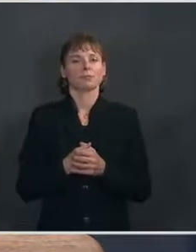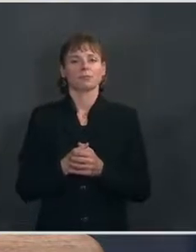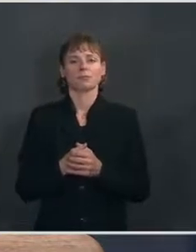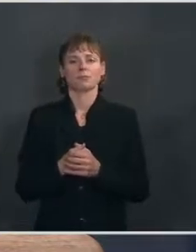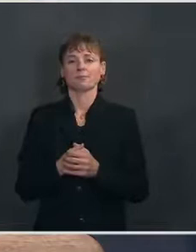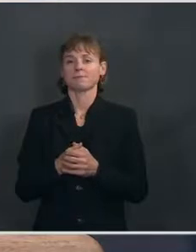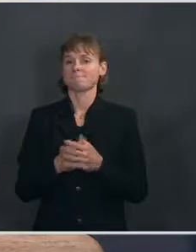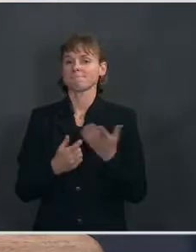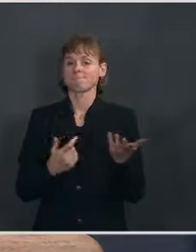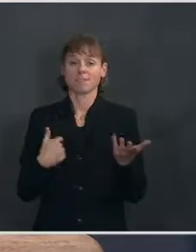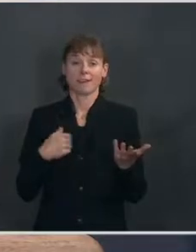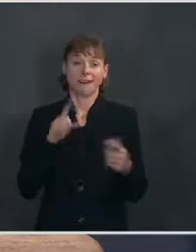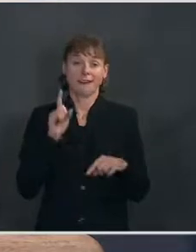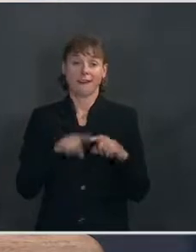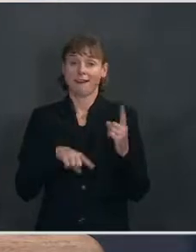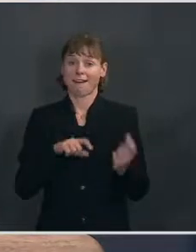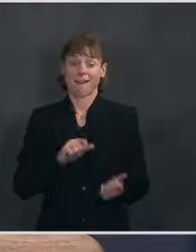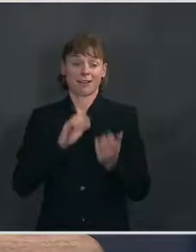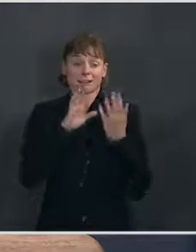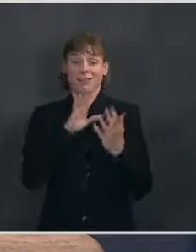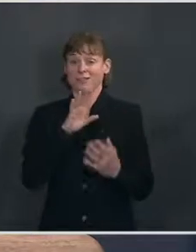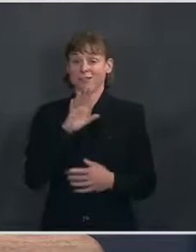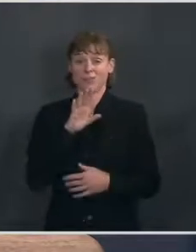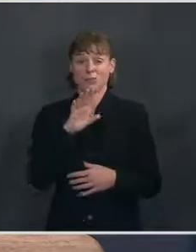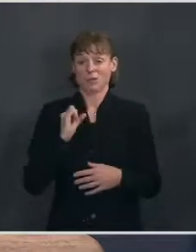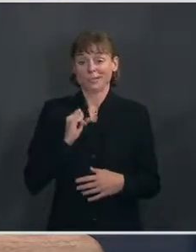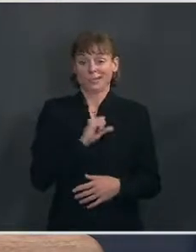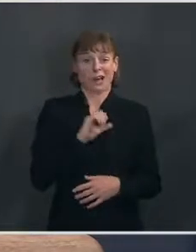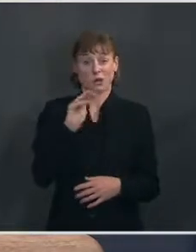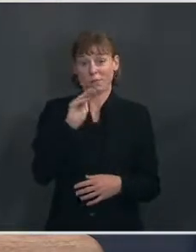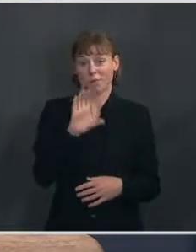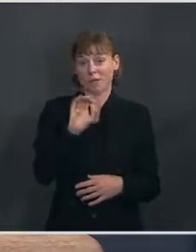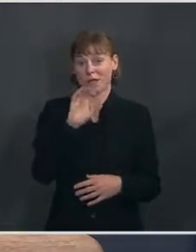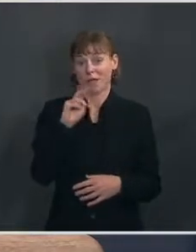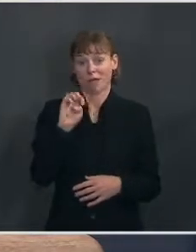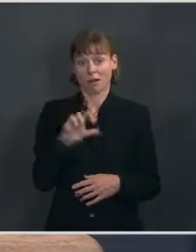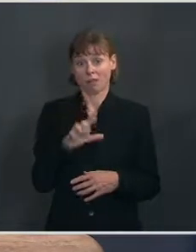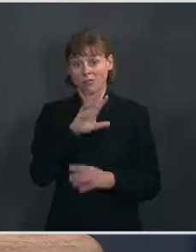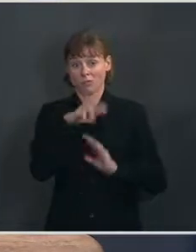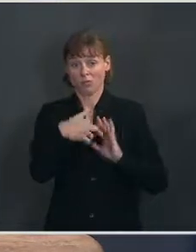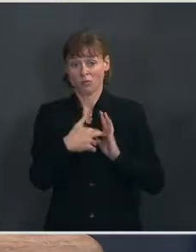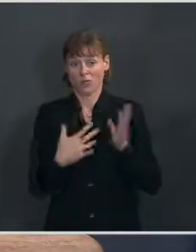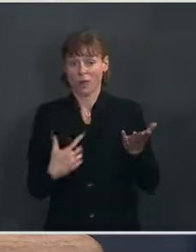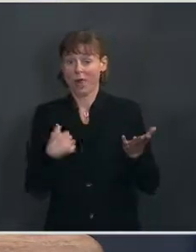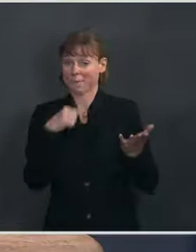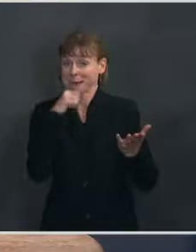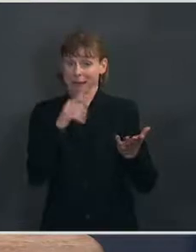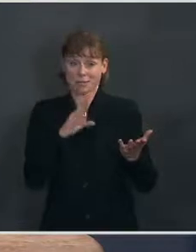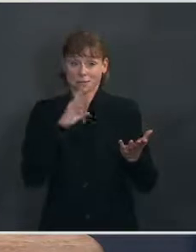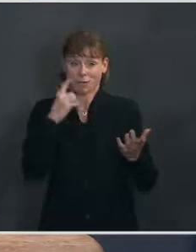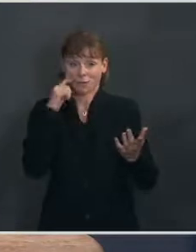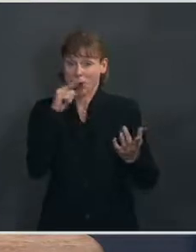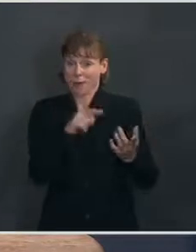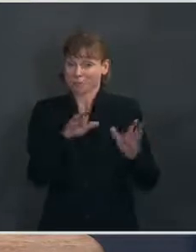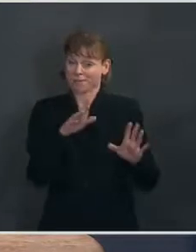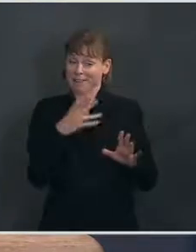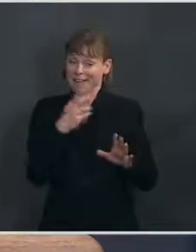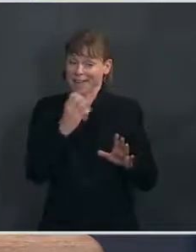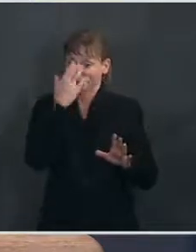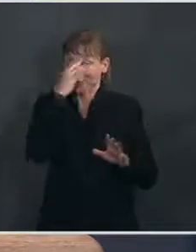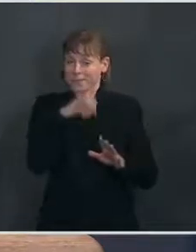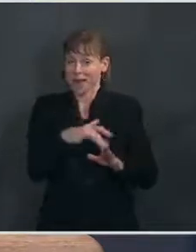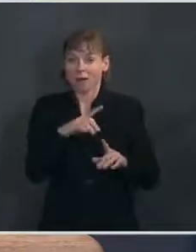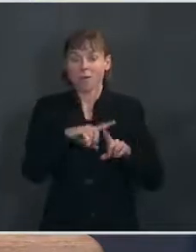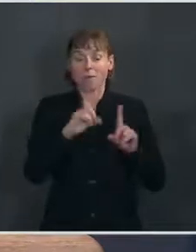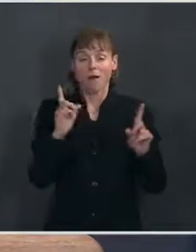Senator McConnell's role or commitment or point of view or anything. He's certainly not asking me to be a spokesperson. Lord knows. But, you know,